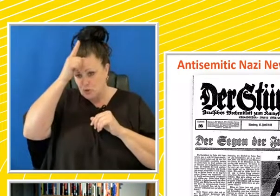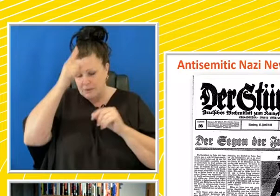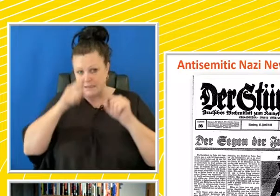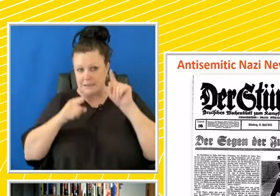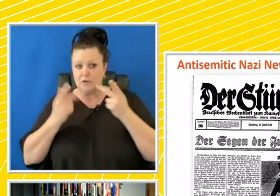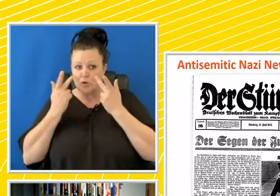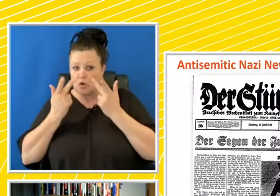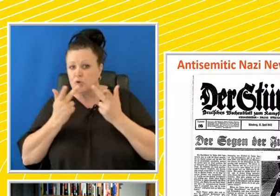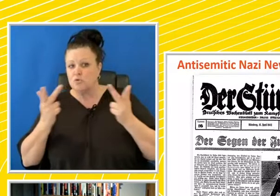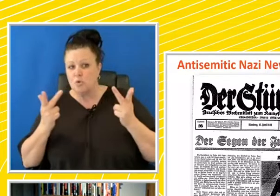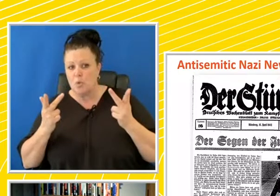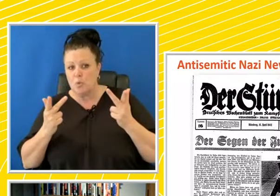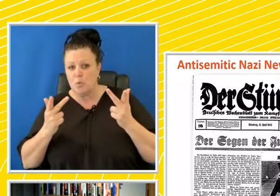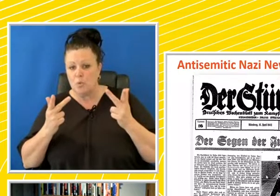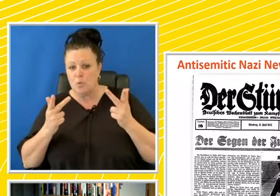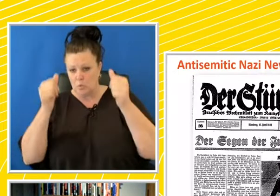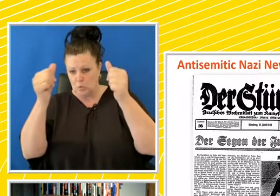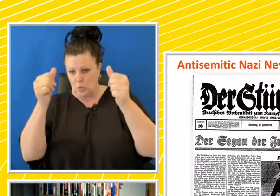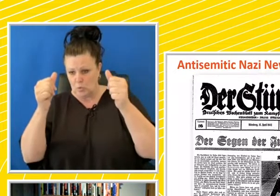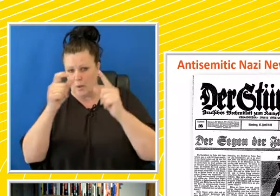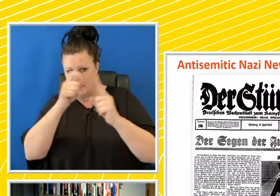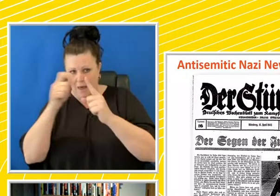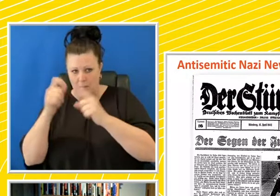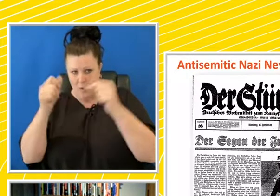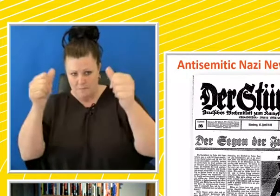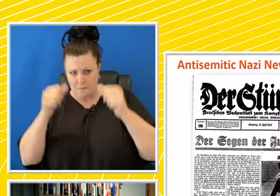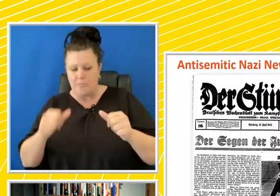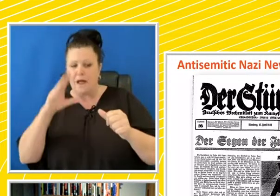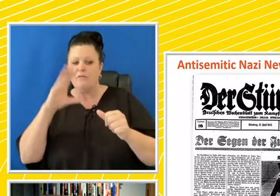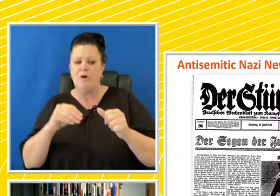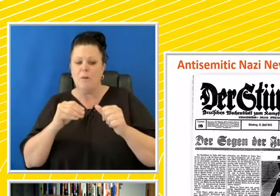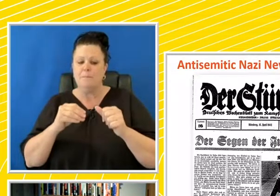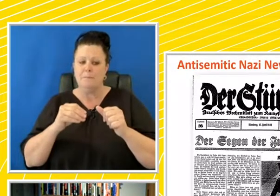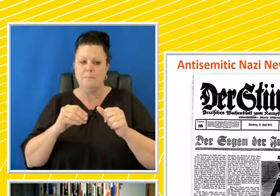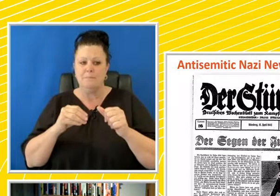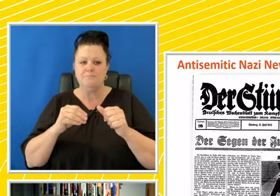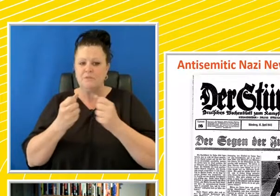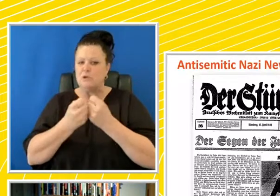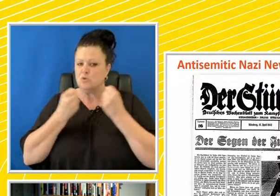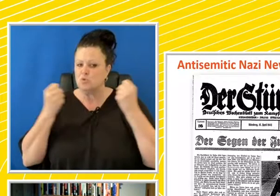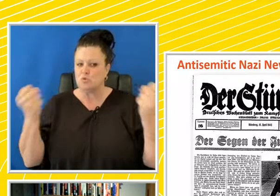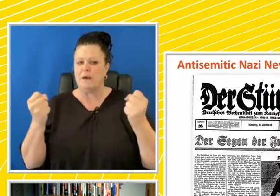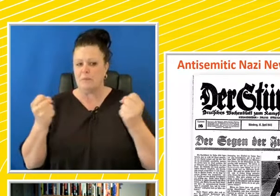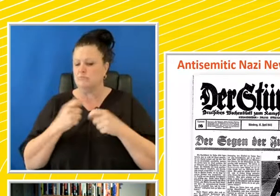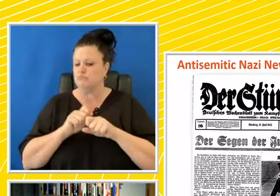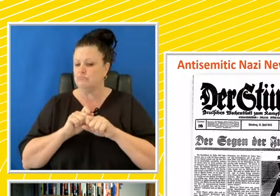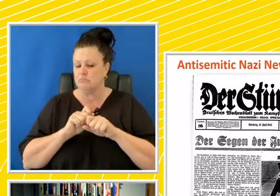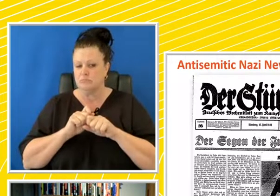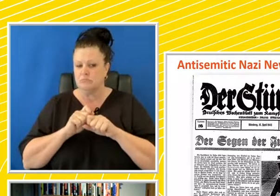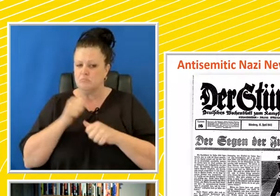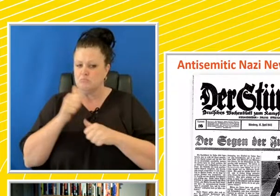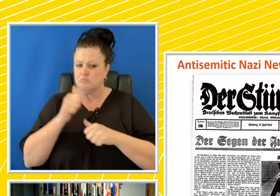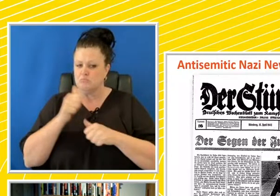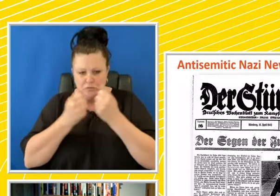illustrated slide coming from the front page of one of the major anti-Semitic newspapers, De Sturma, this